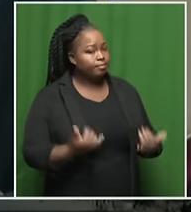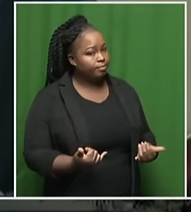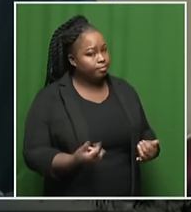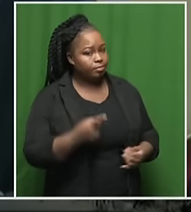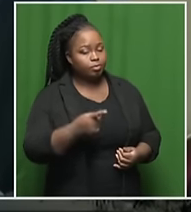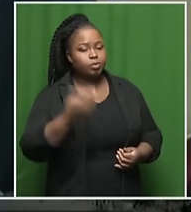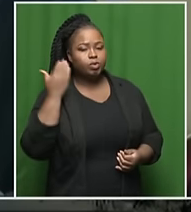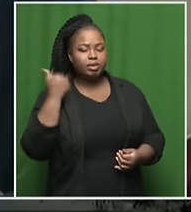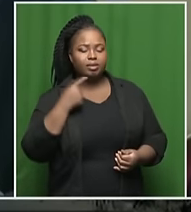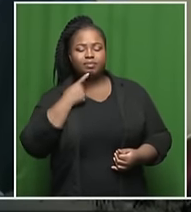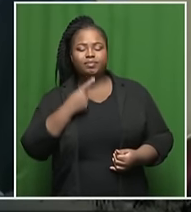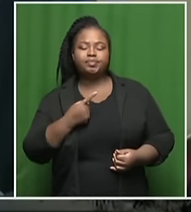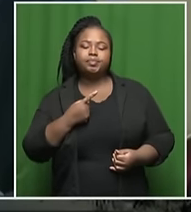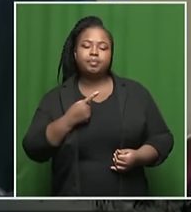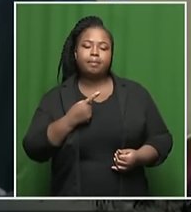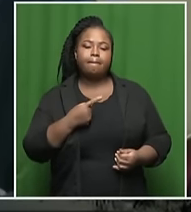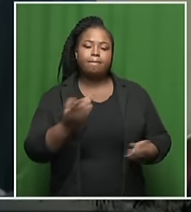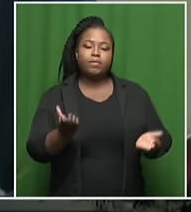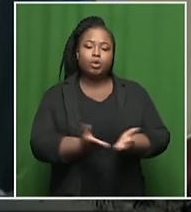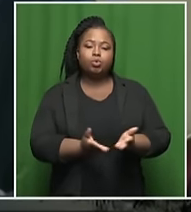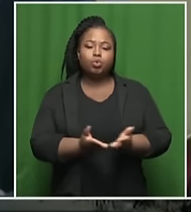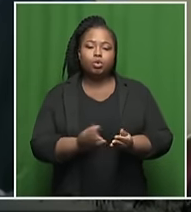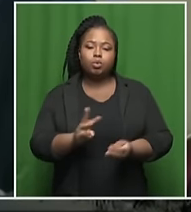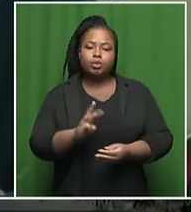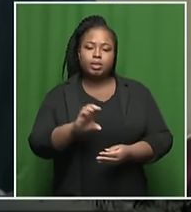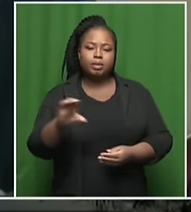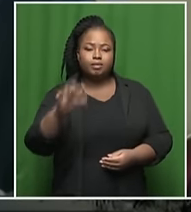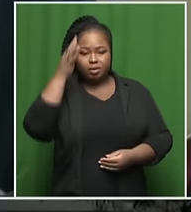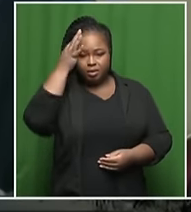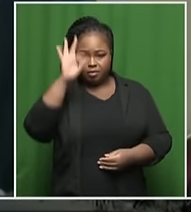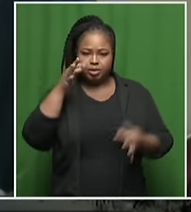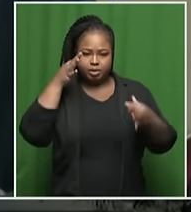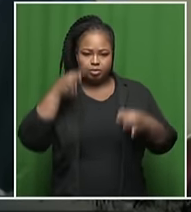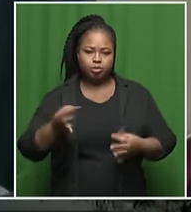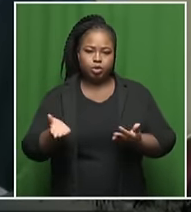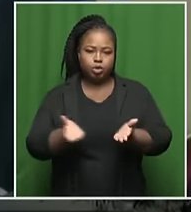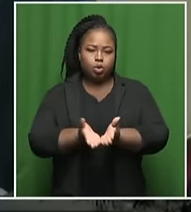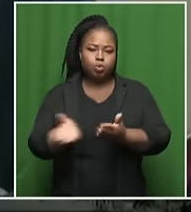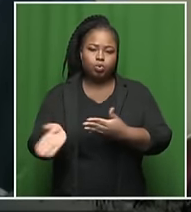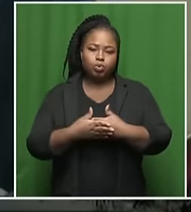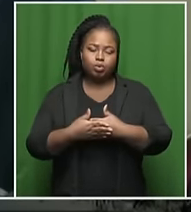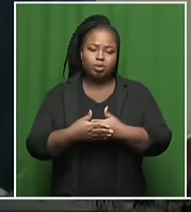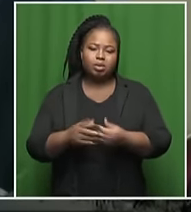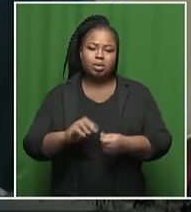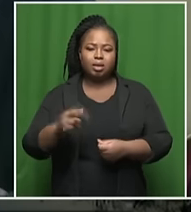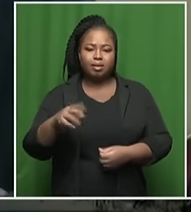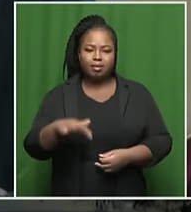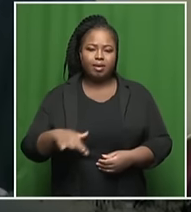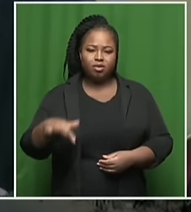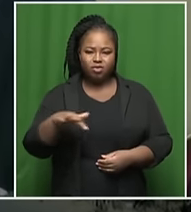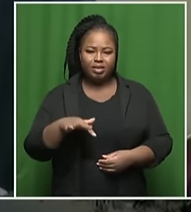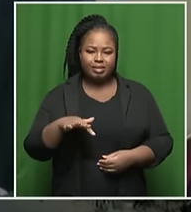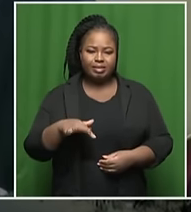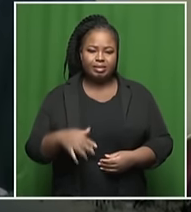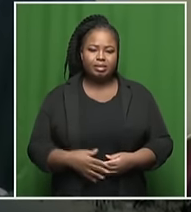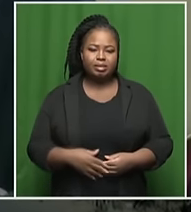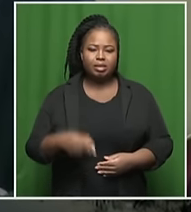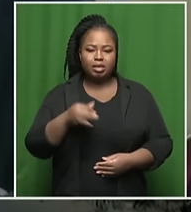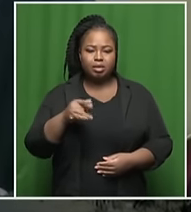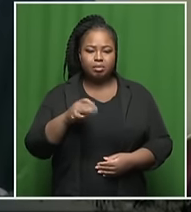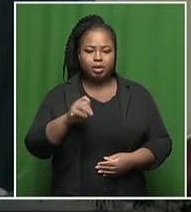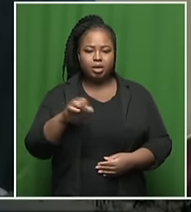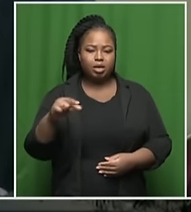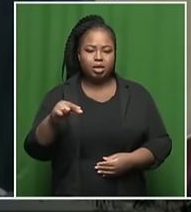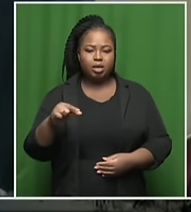course, you mentioned the fact that schools, the Western Cape government, decided to close schools in some of the affected areas, the Haldeburg